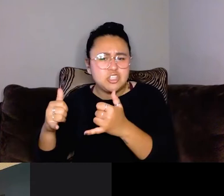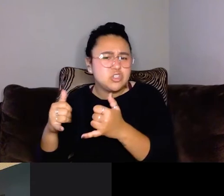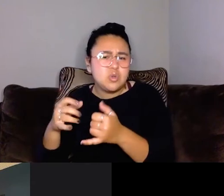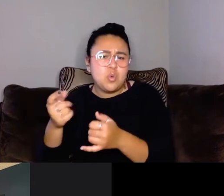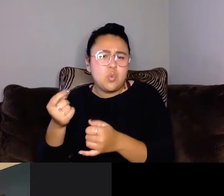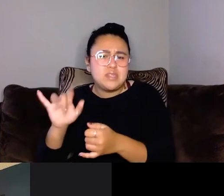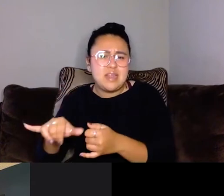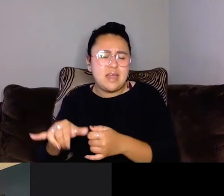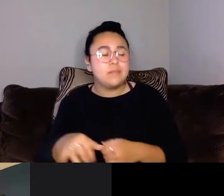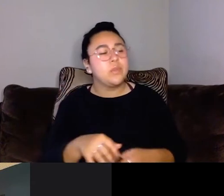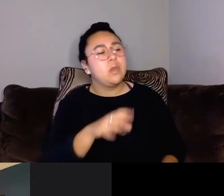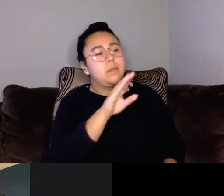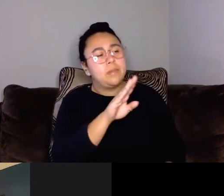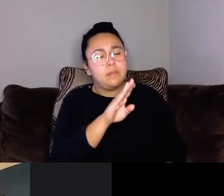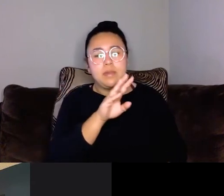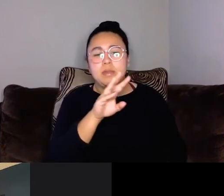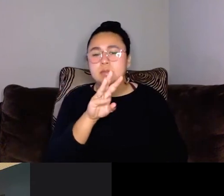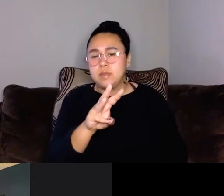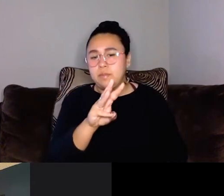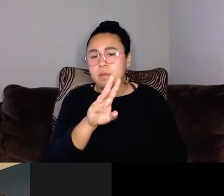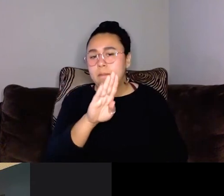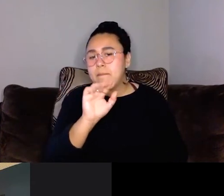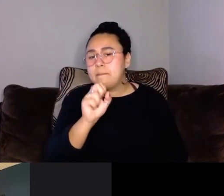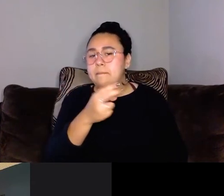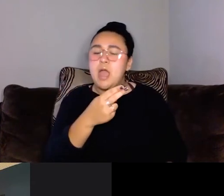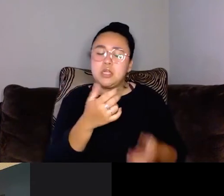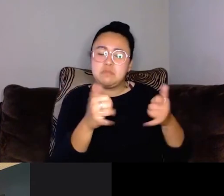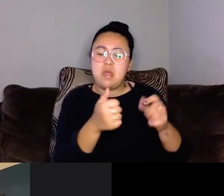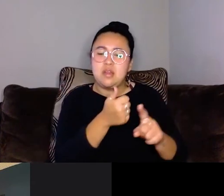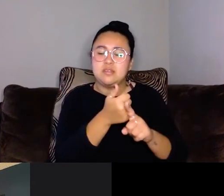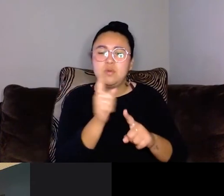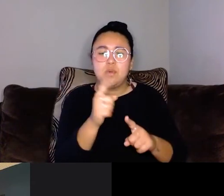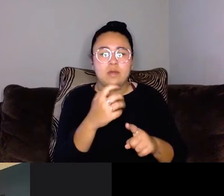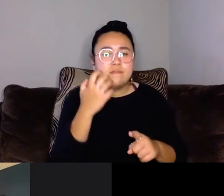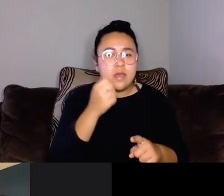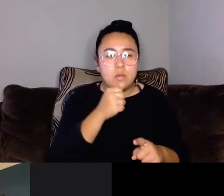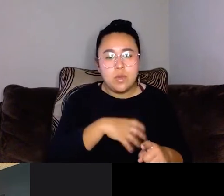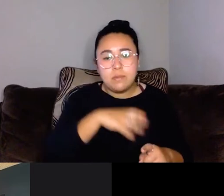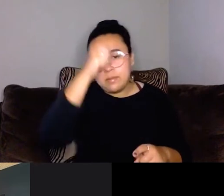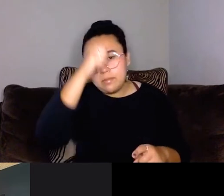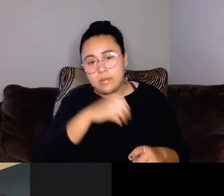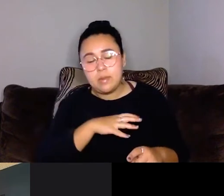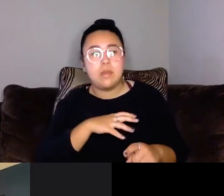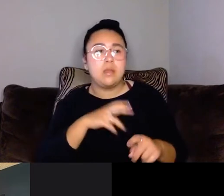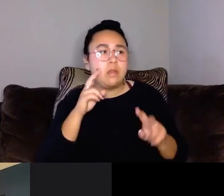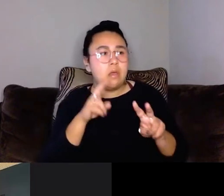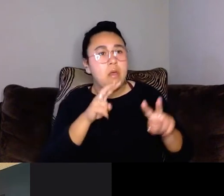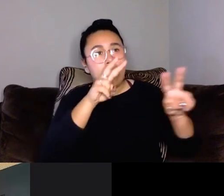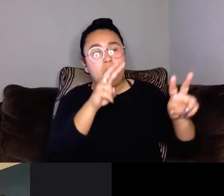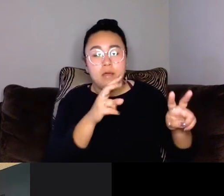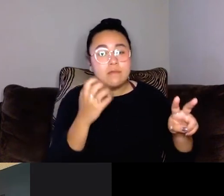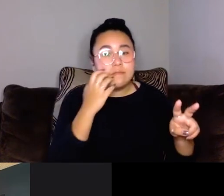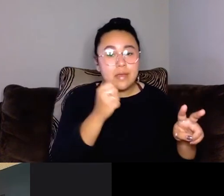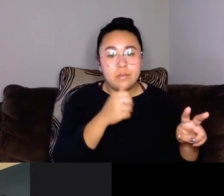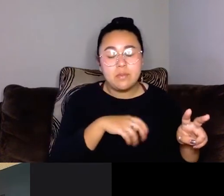bash is a party where, uh, fat women and women and men who admire them and all sorts of people